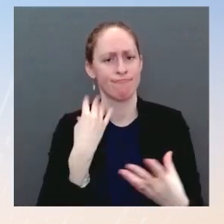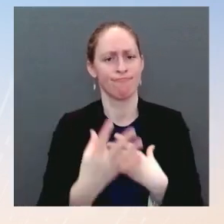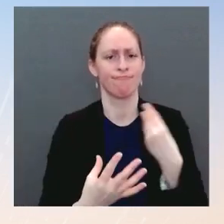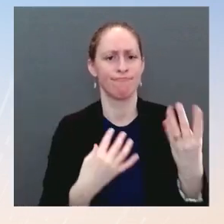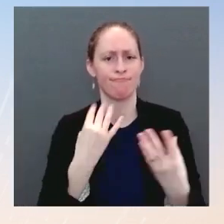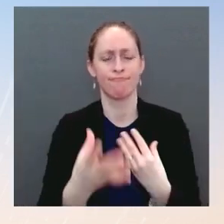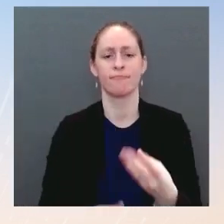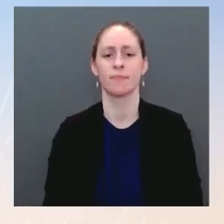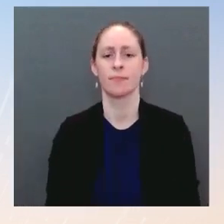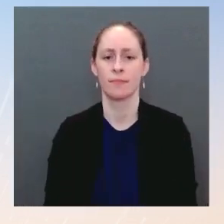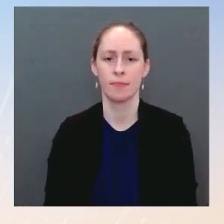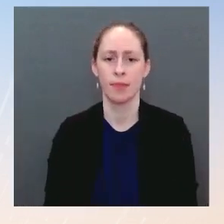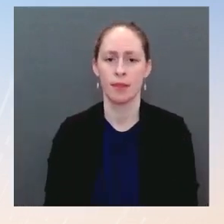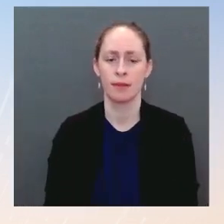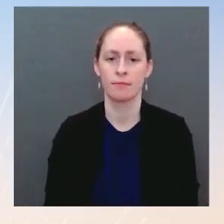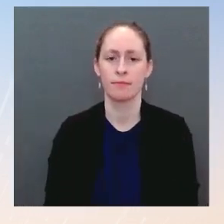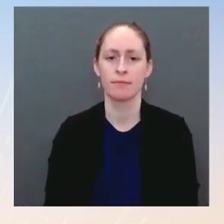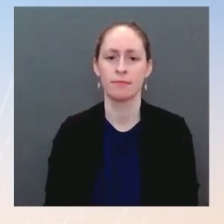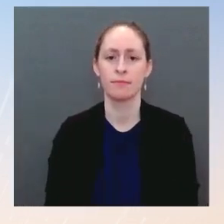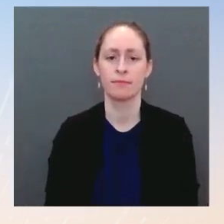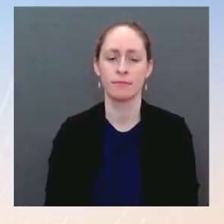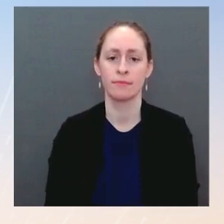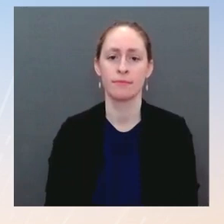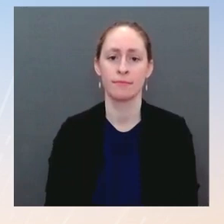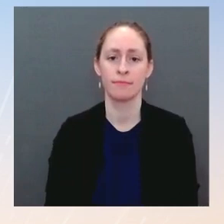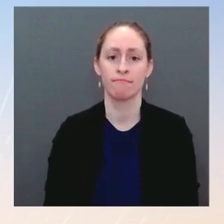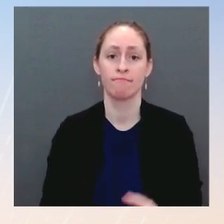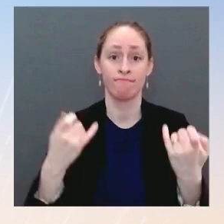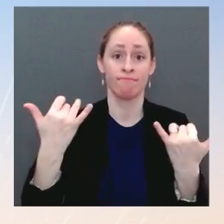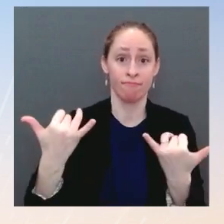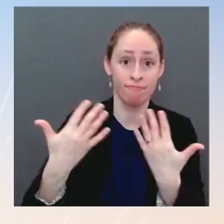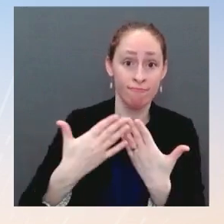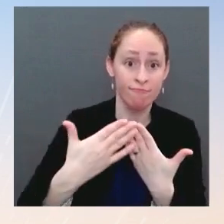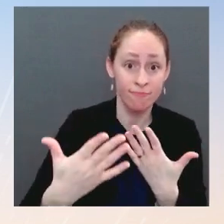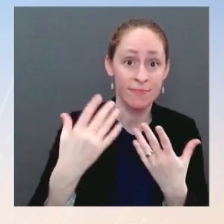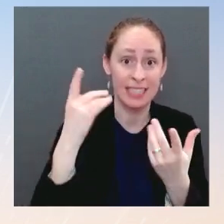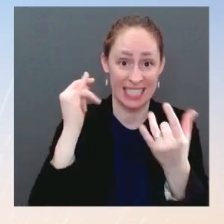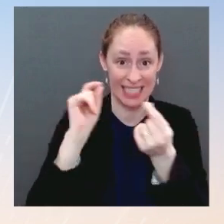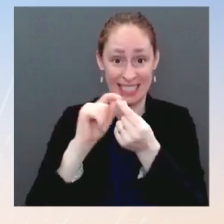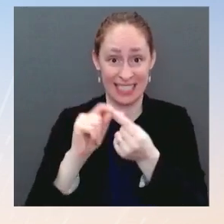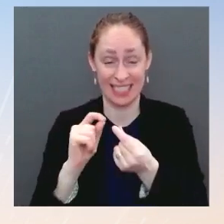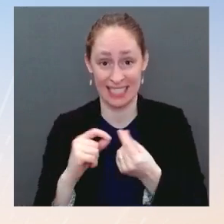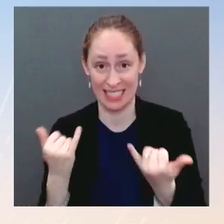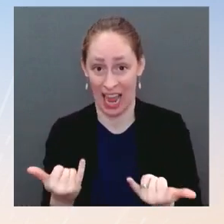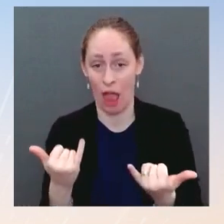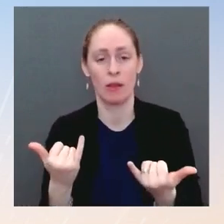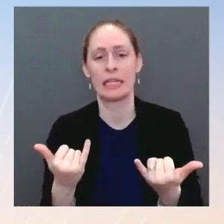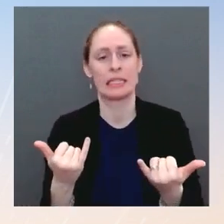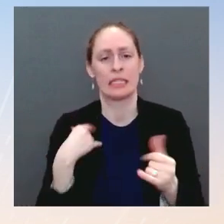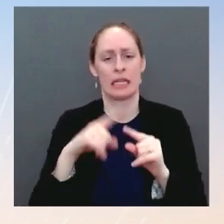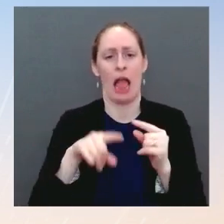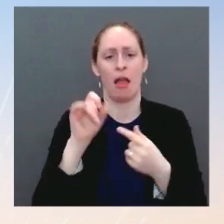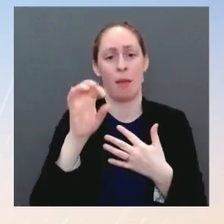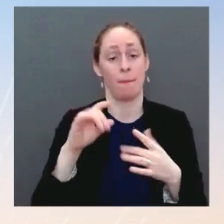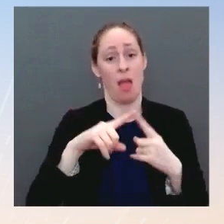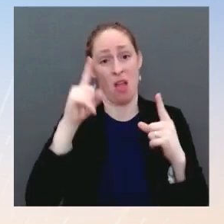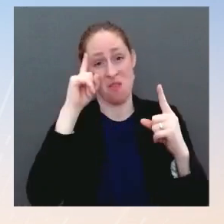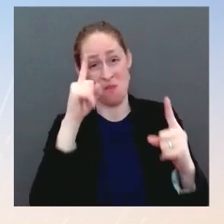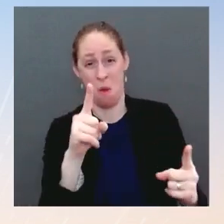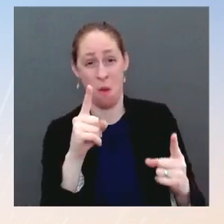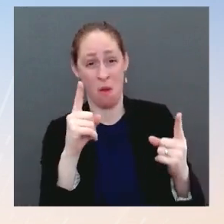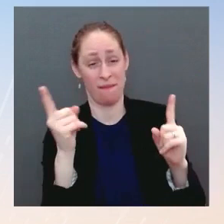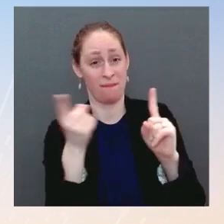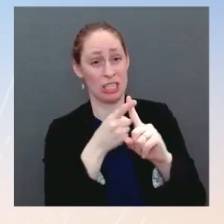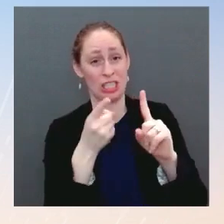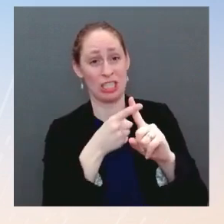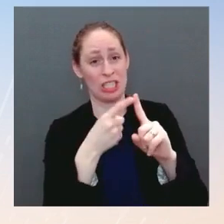diplomatic path to avoid an invasion, but we have a long history of delivering urgent humanitarian assistance in Ukraine, and